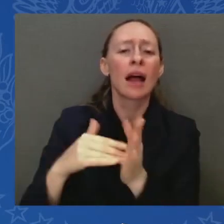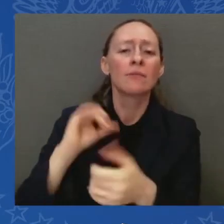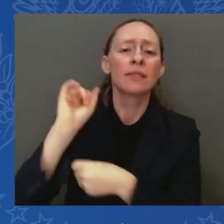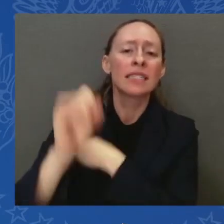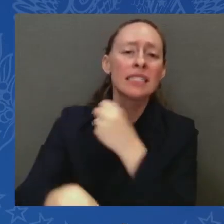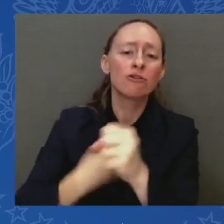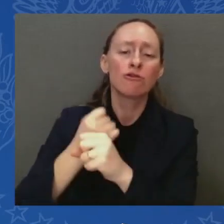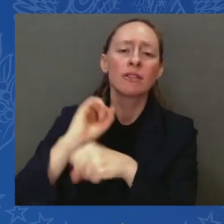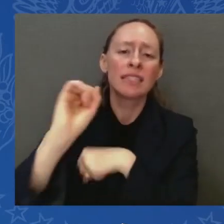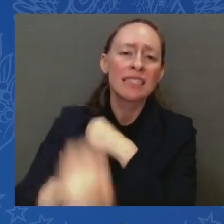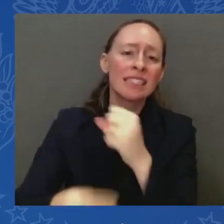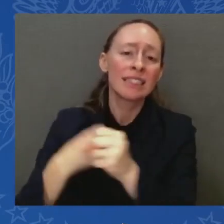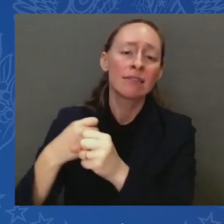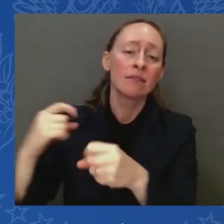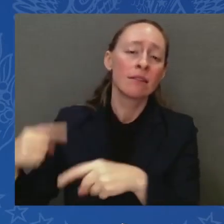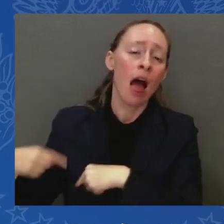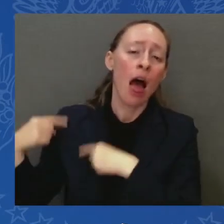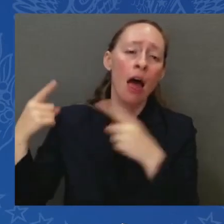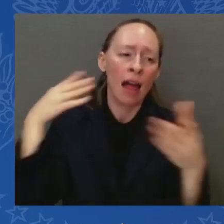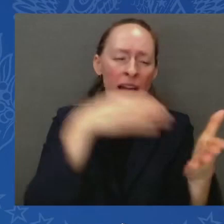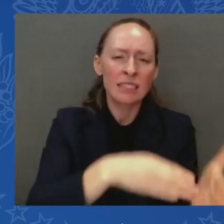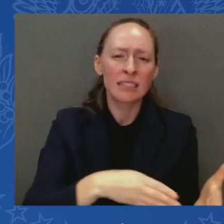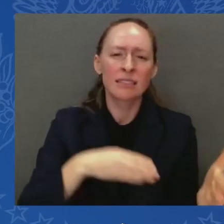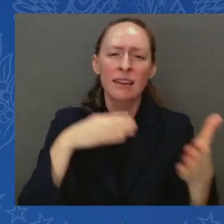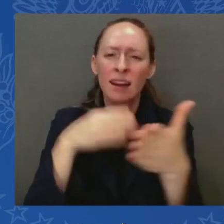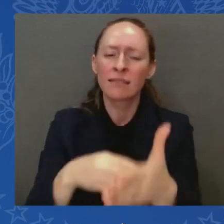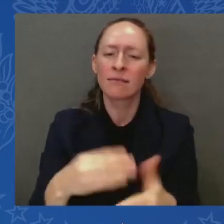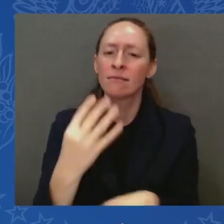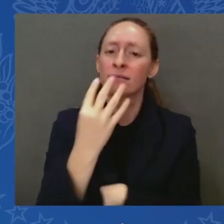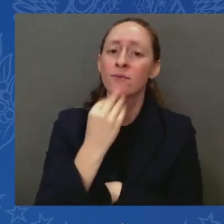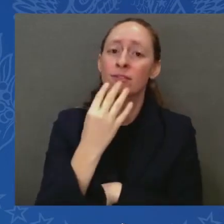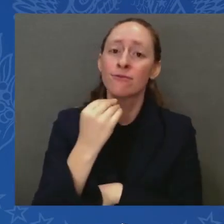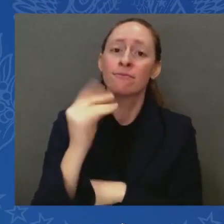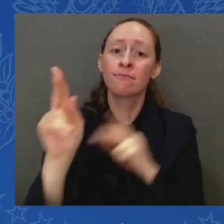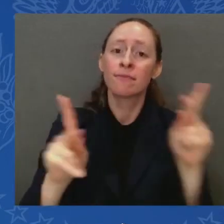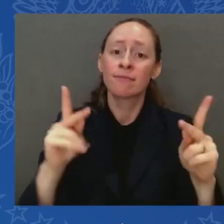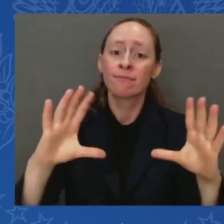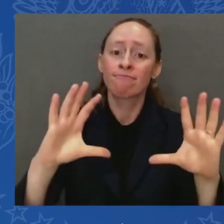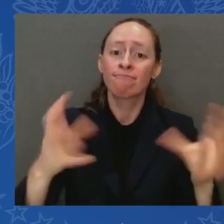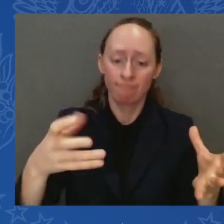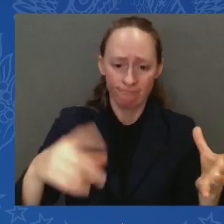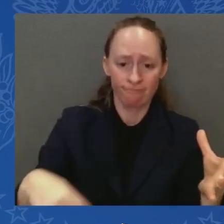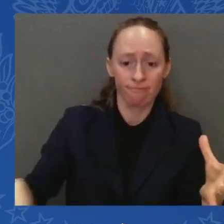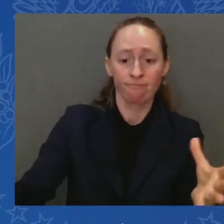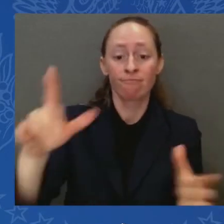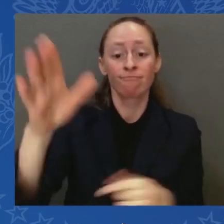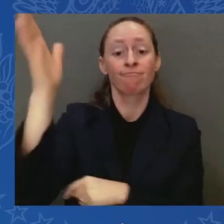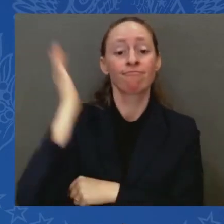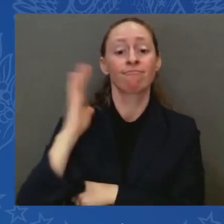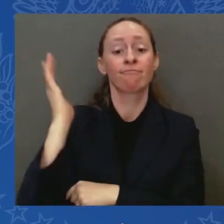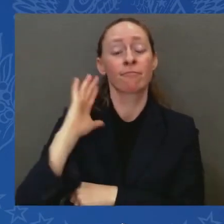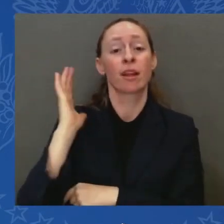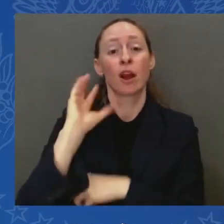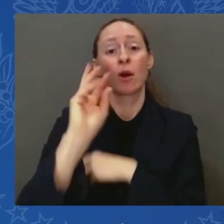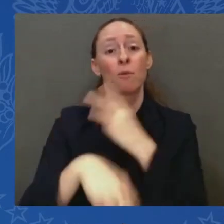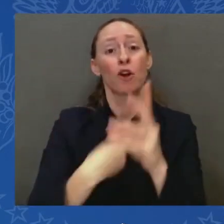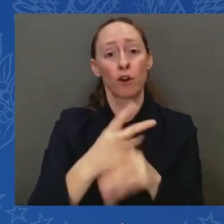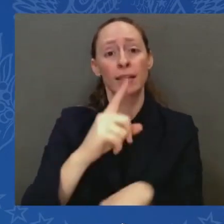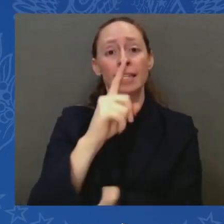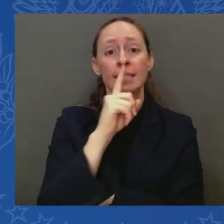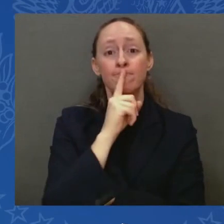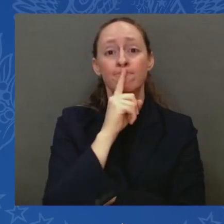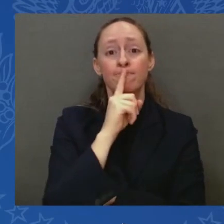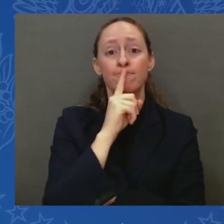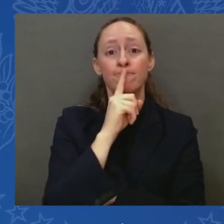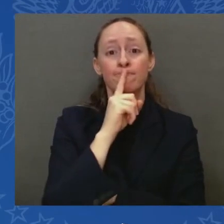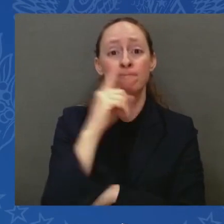and the world did nothing. We will not stand by and do nothing again. Not today, not